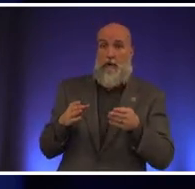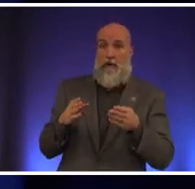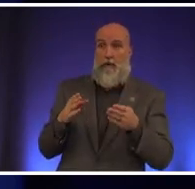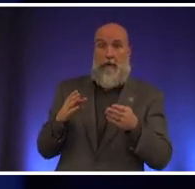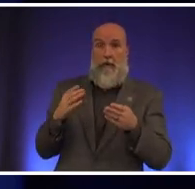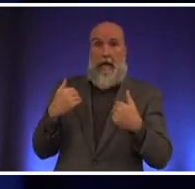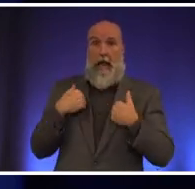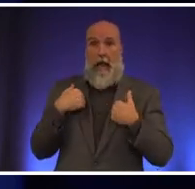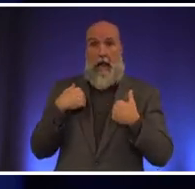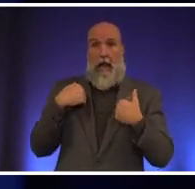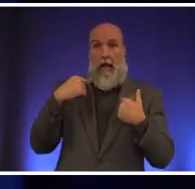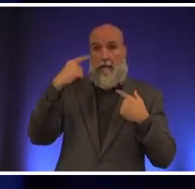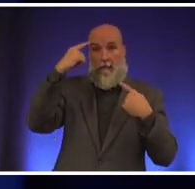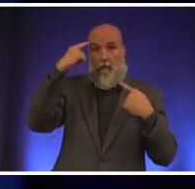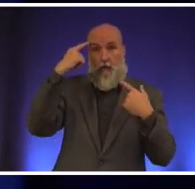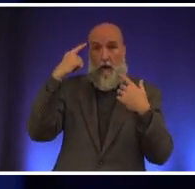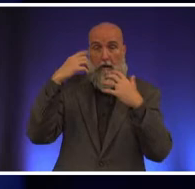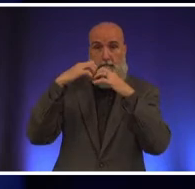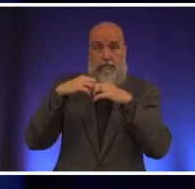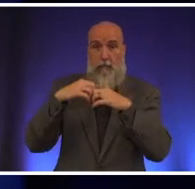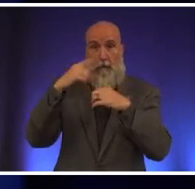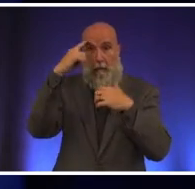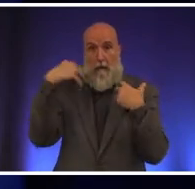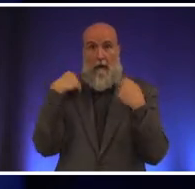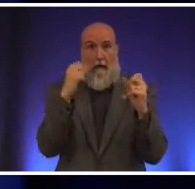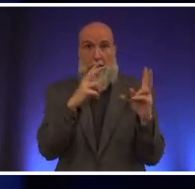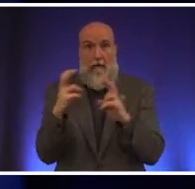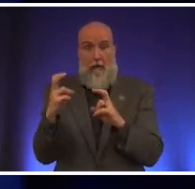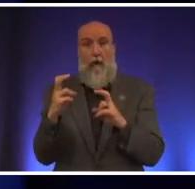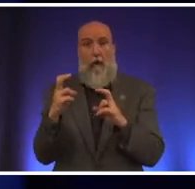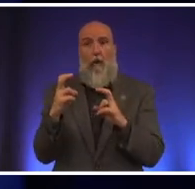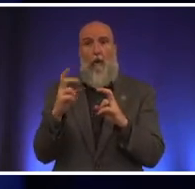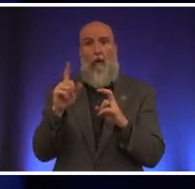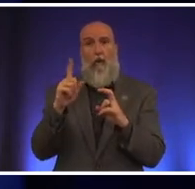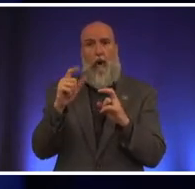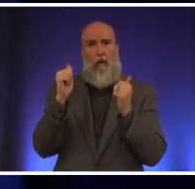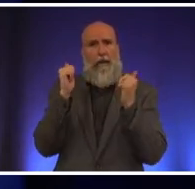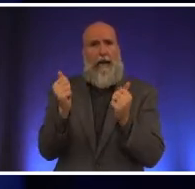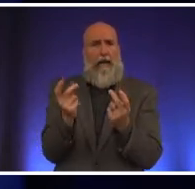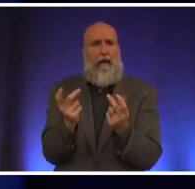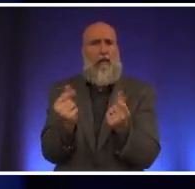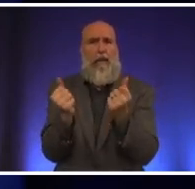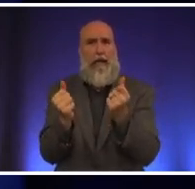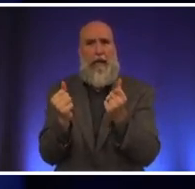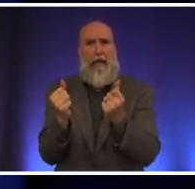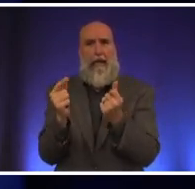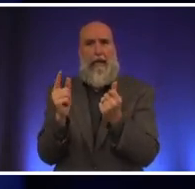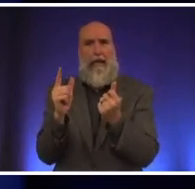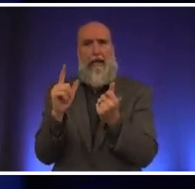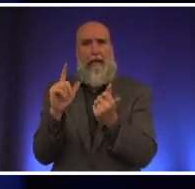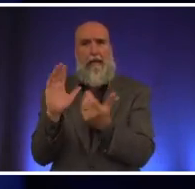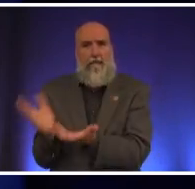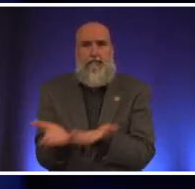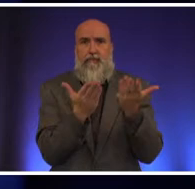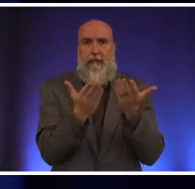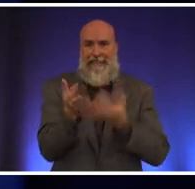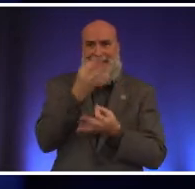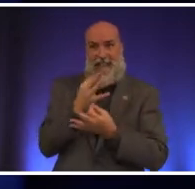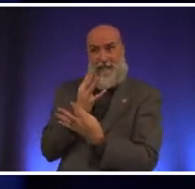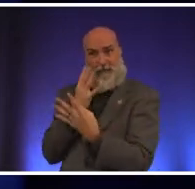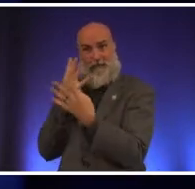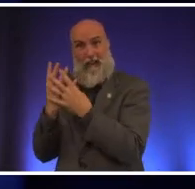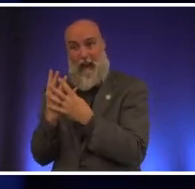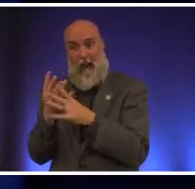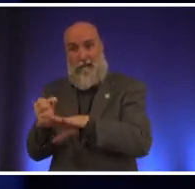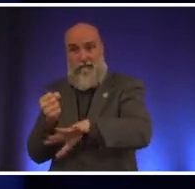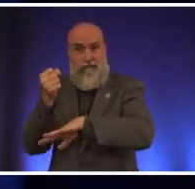brain health issues uh that where they can be taken quickly as opposed to just taken to jail or